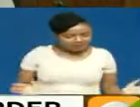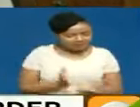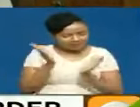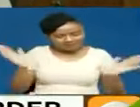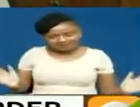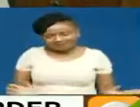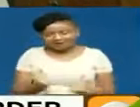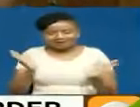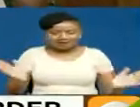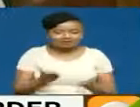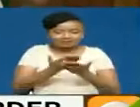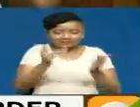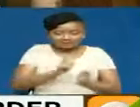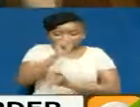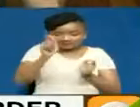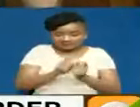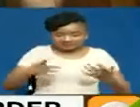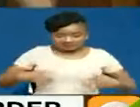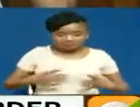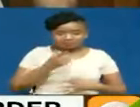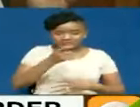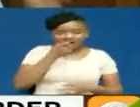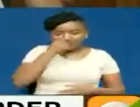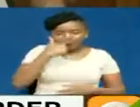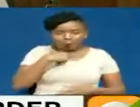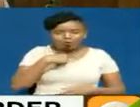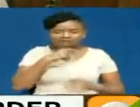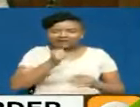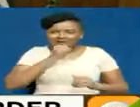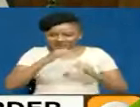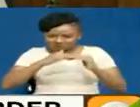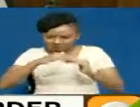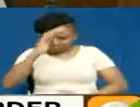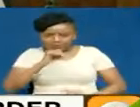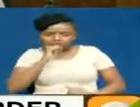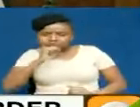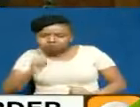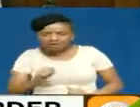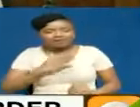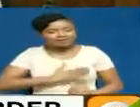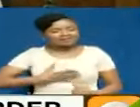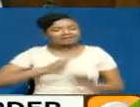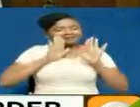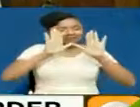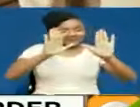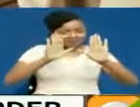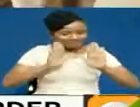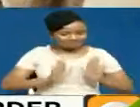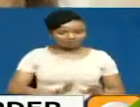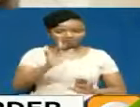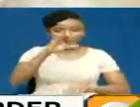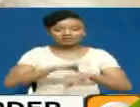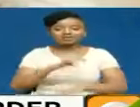those who are in that most vulnerable bracket, that it is essential that you be vaccinated.